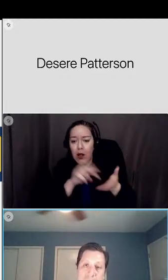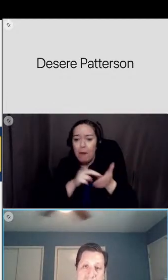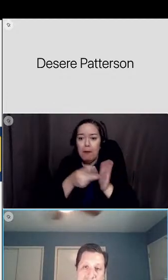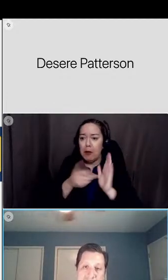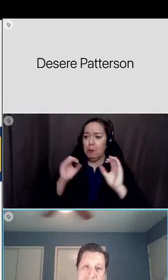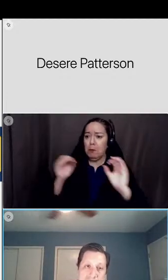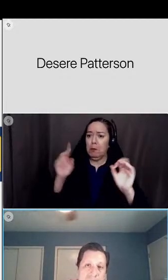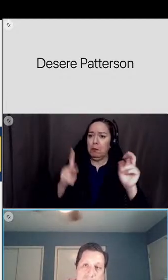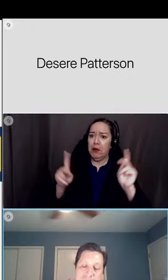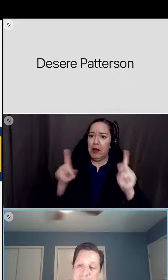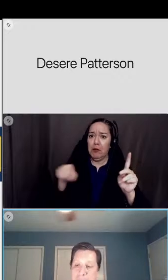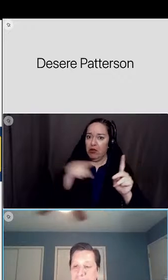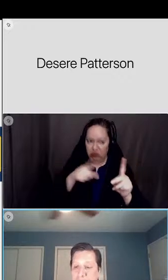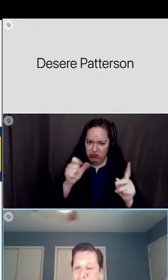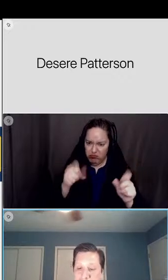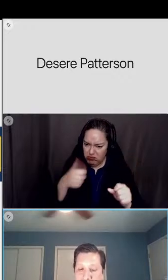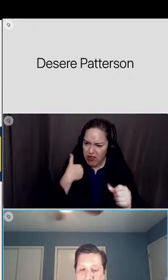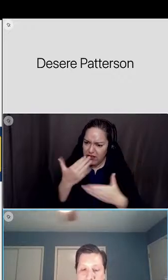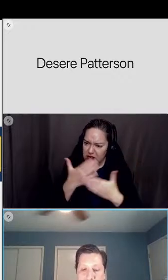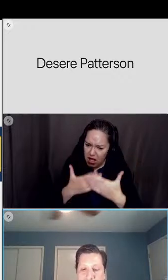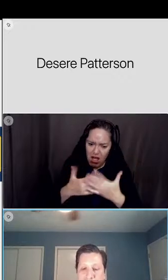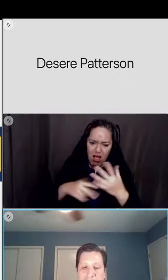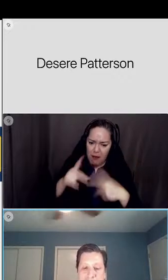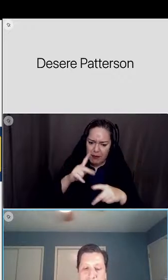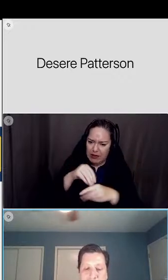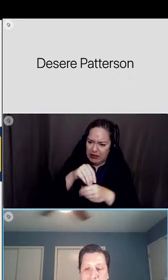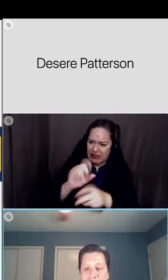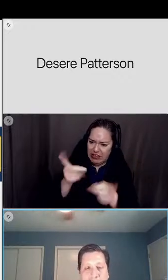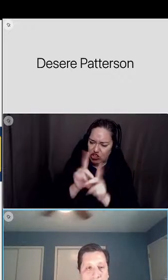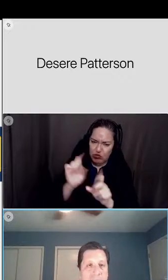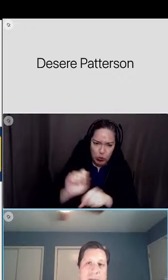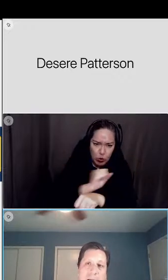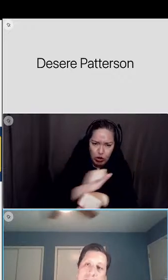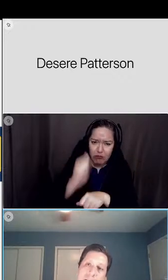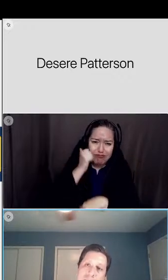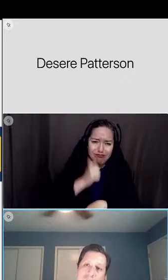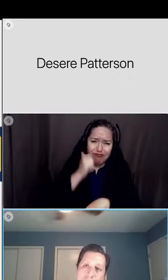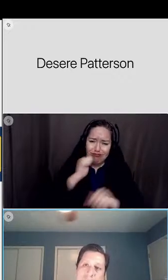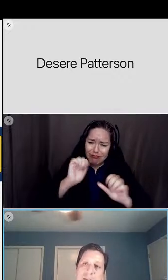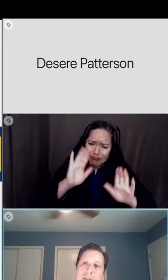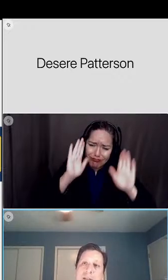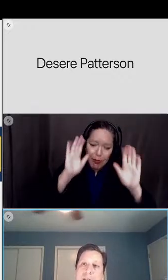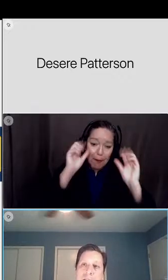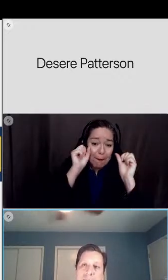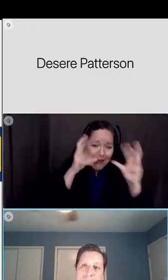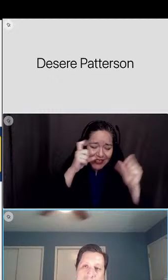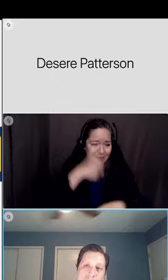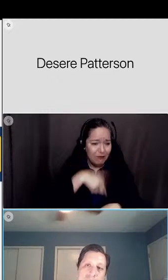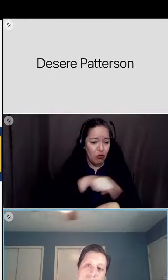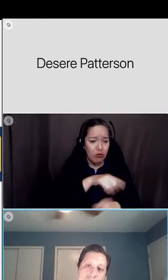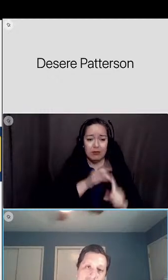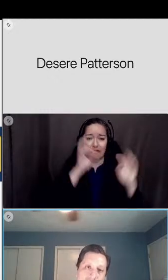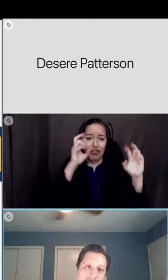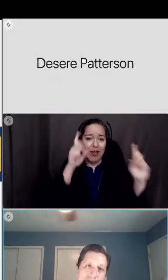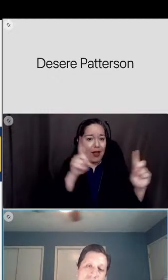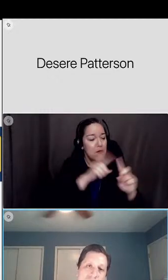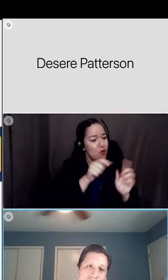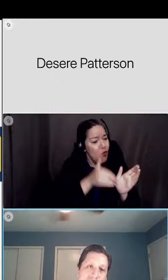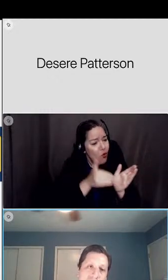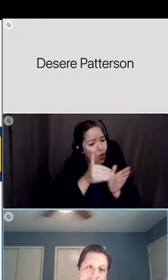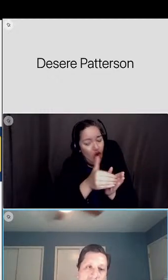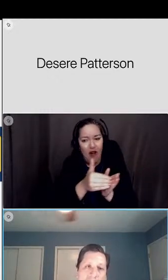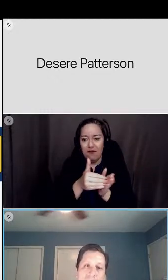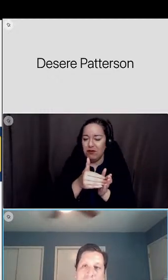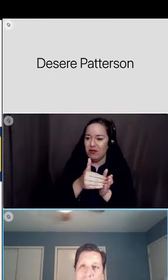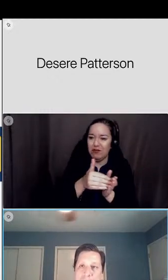very hard every day to do amazing thing with our specialized population but i mean it's not talked about as often at the level and the frequency